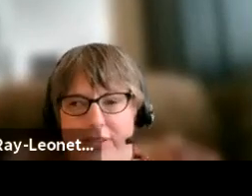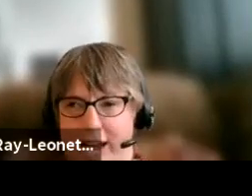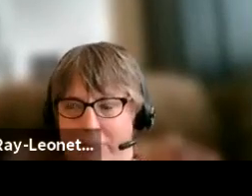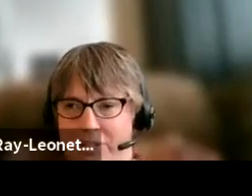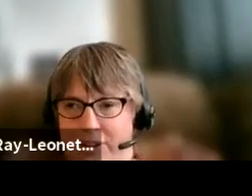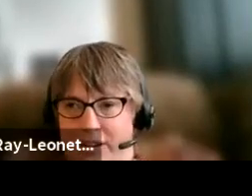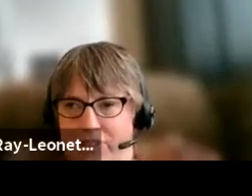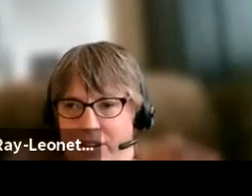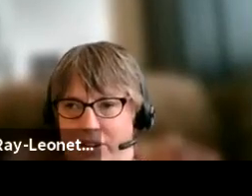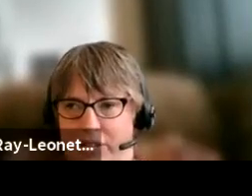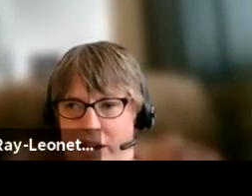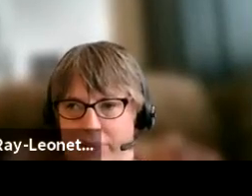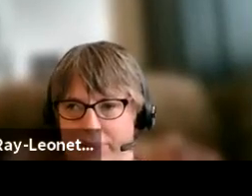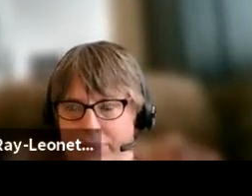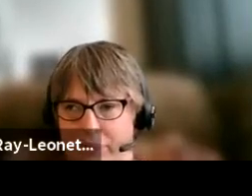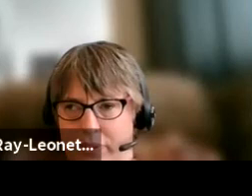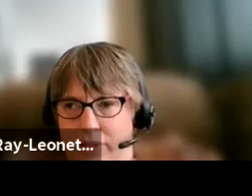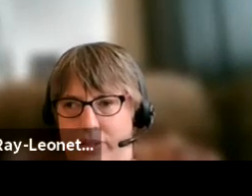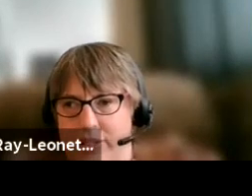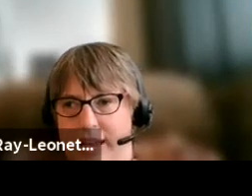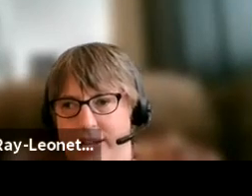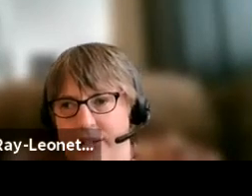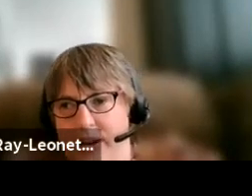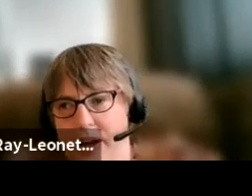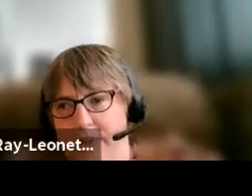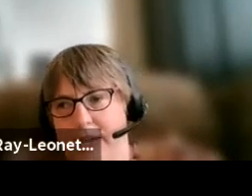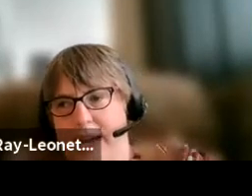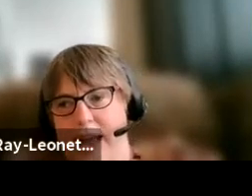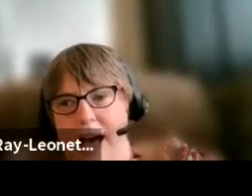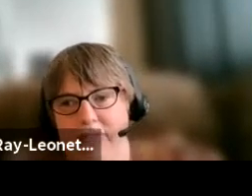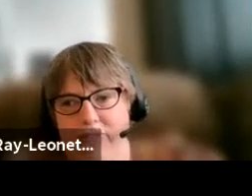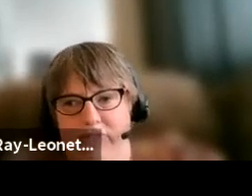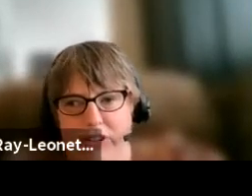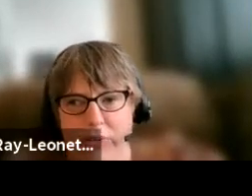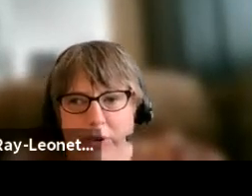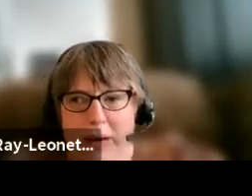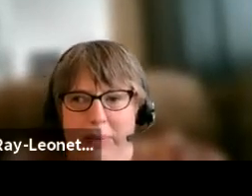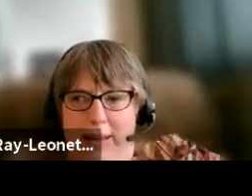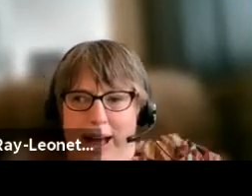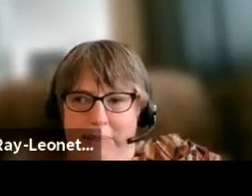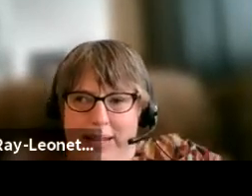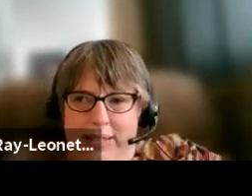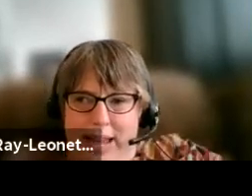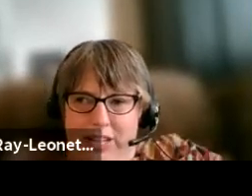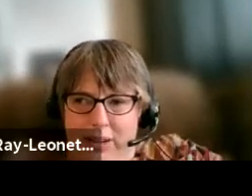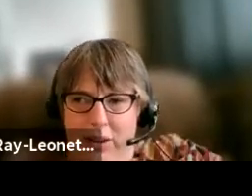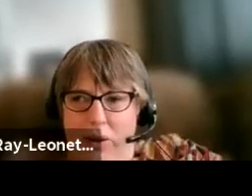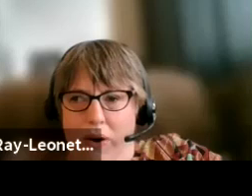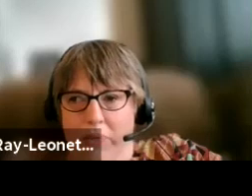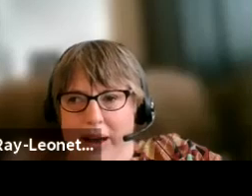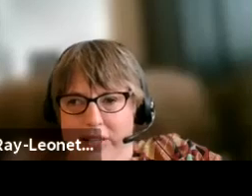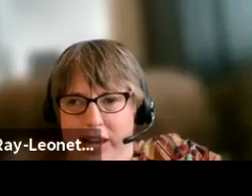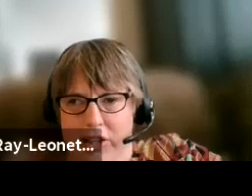There's an opportunity for you too. The state is going to host a live virtual public comment session